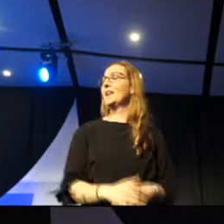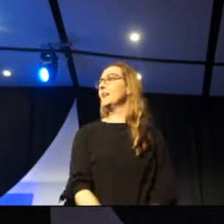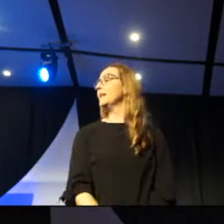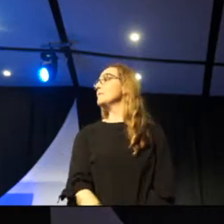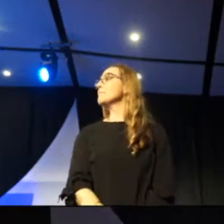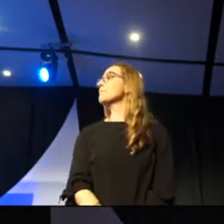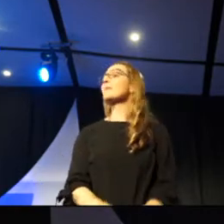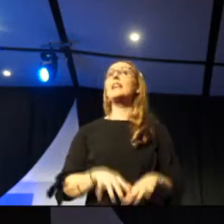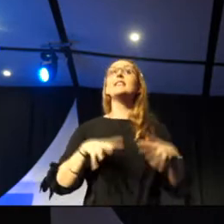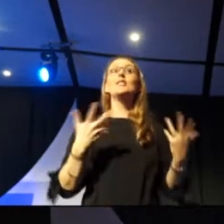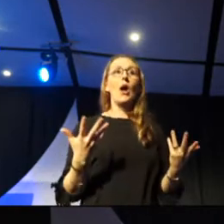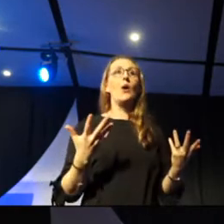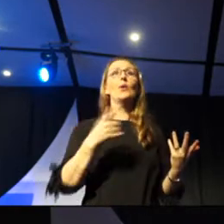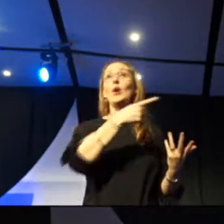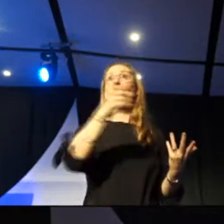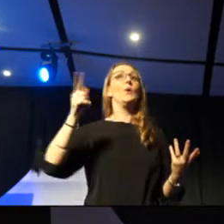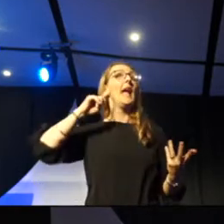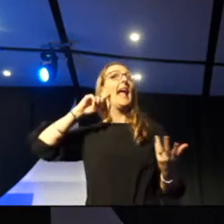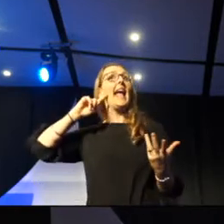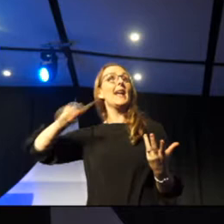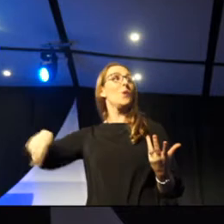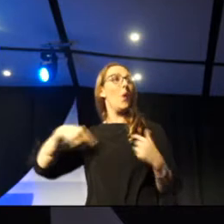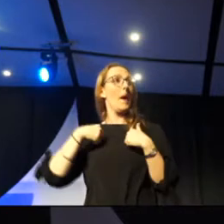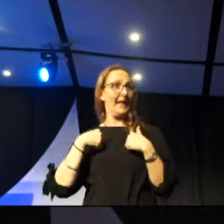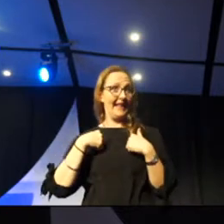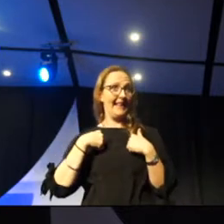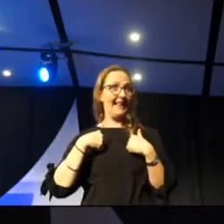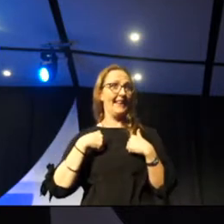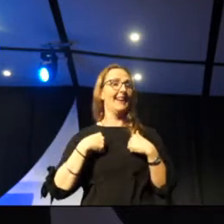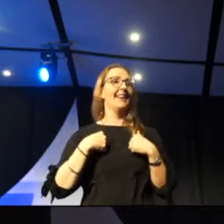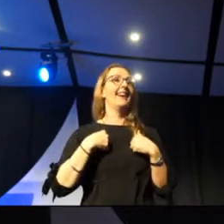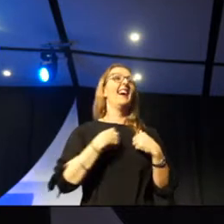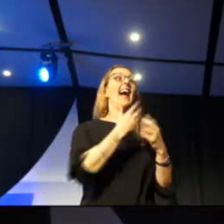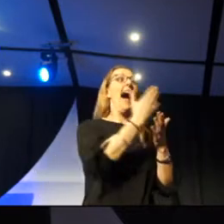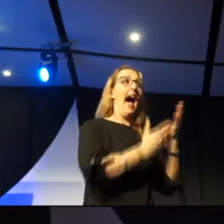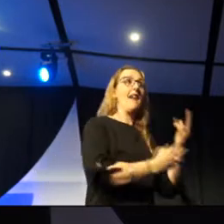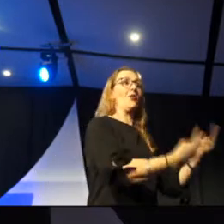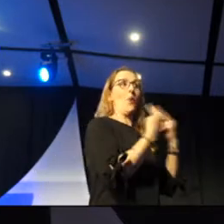So while half of you are ignoring me and the other half are listening, I'll get on with things.